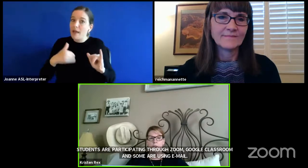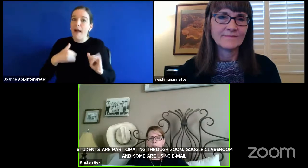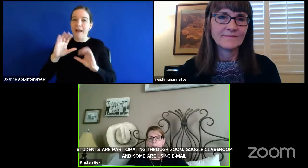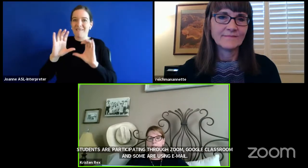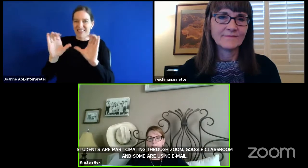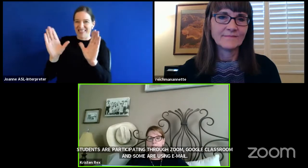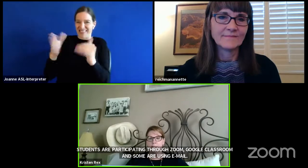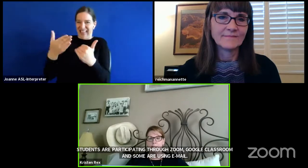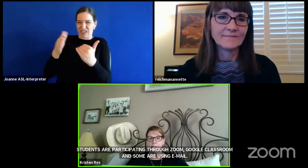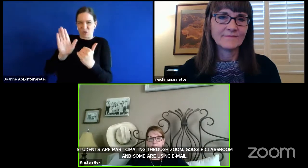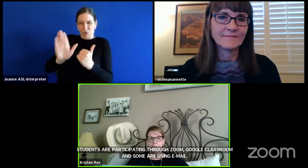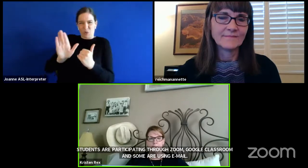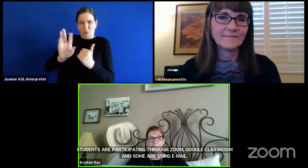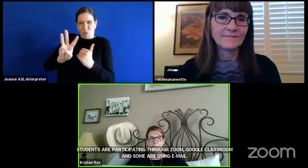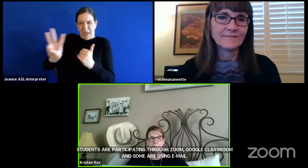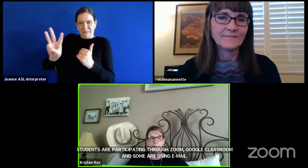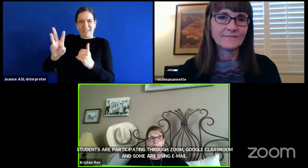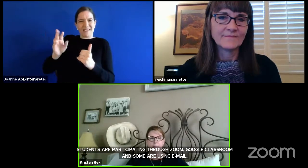electronically.